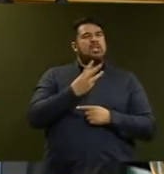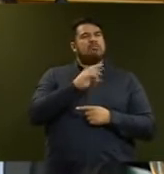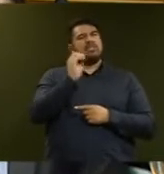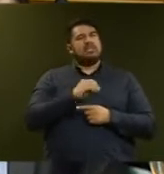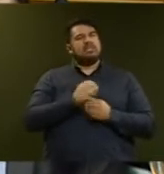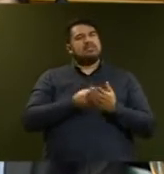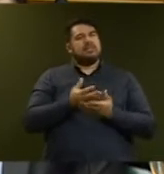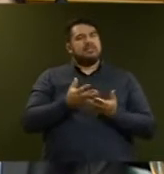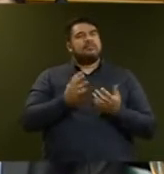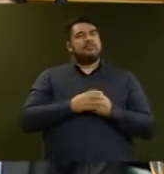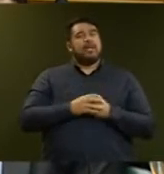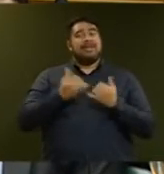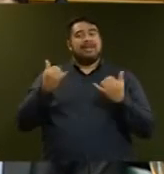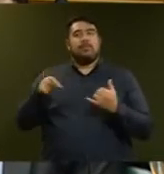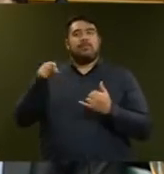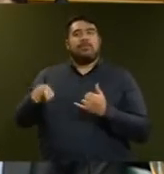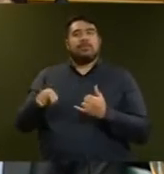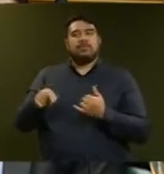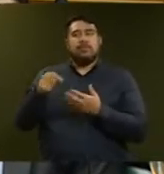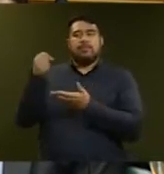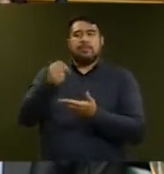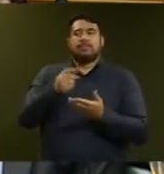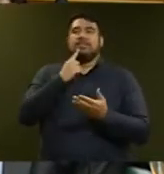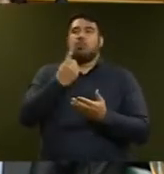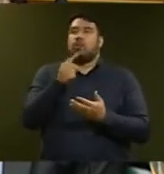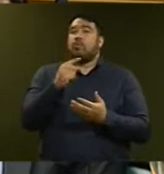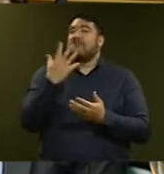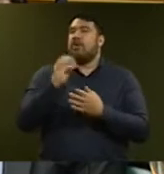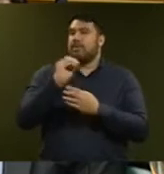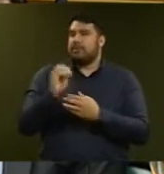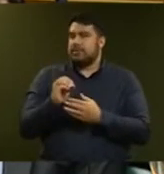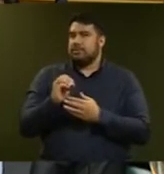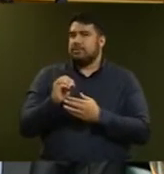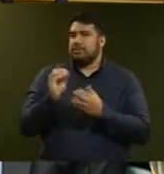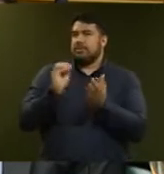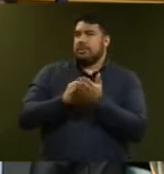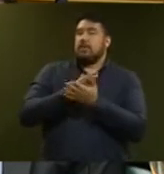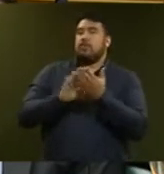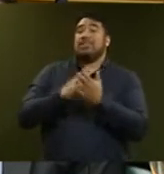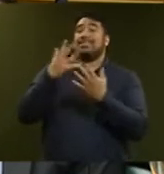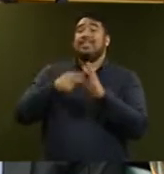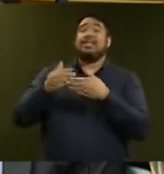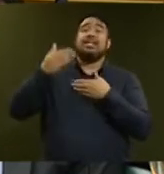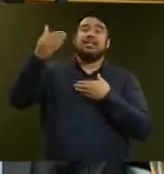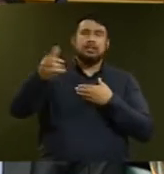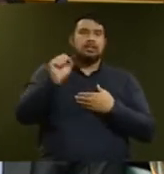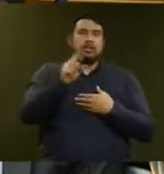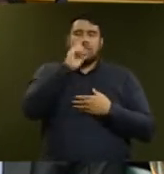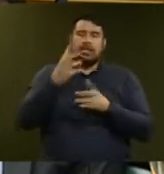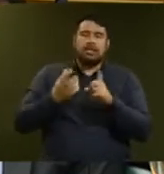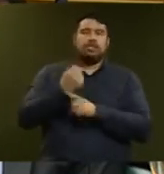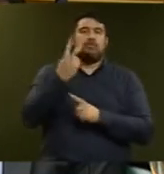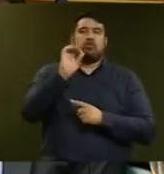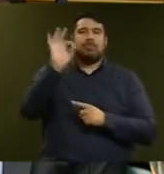Budget has listed that to 1.5%, which puts us on track over the decade to reach the 2% target,